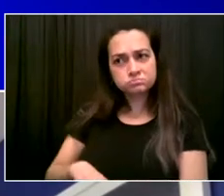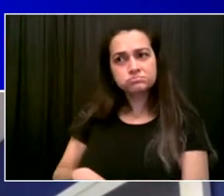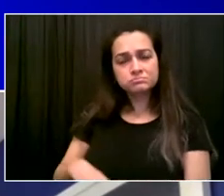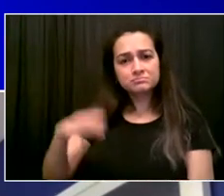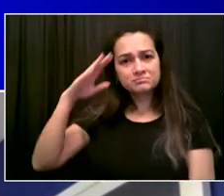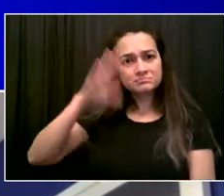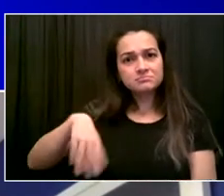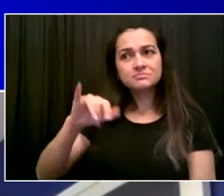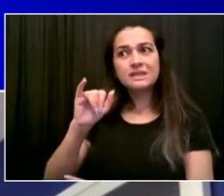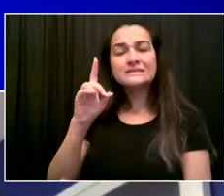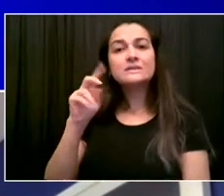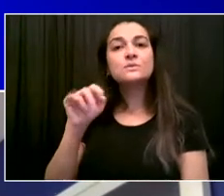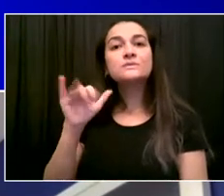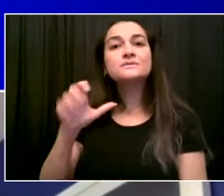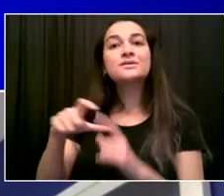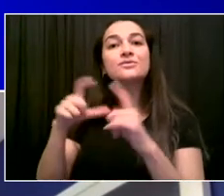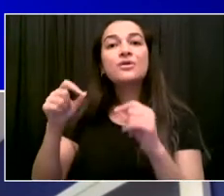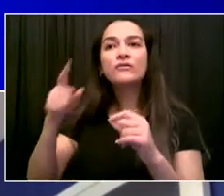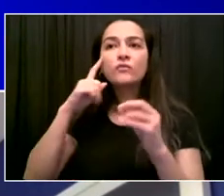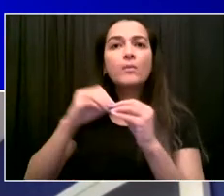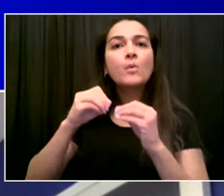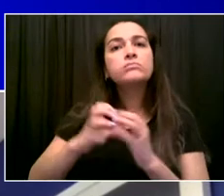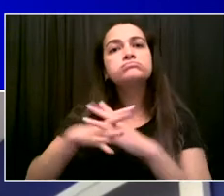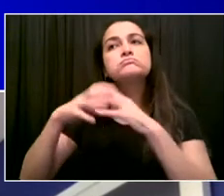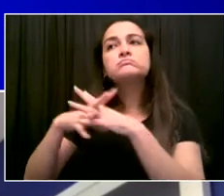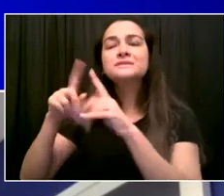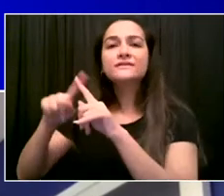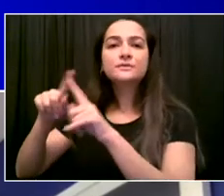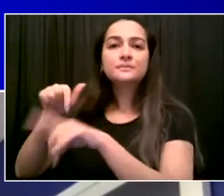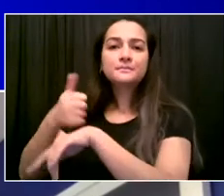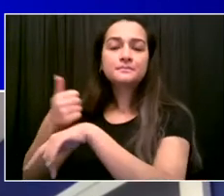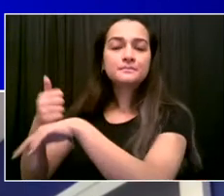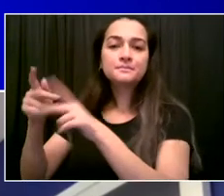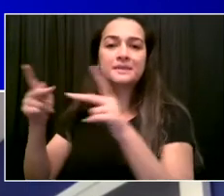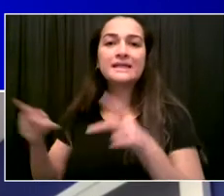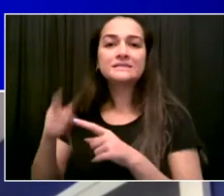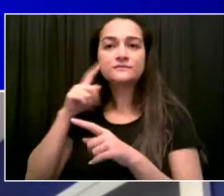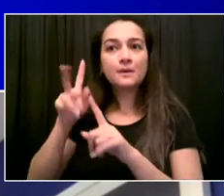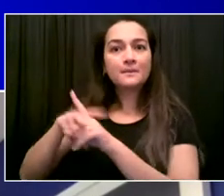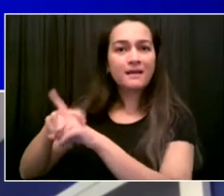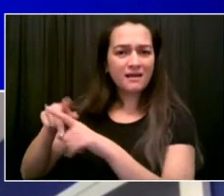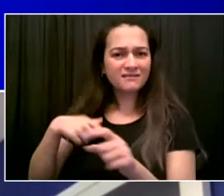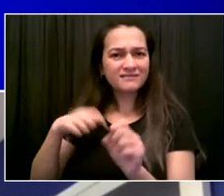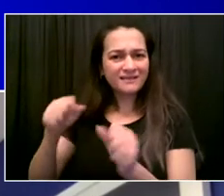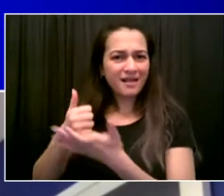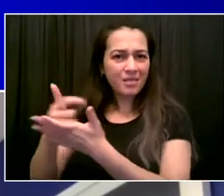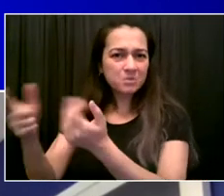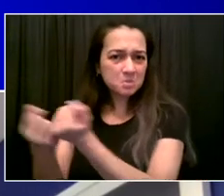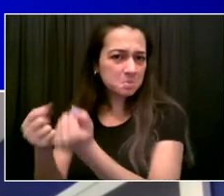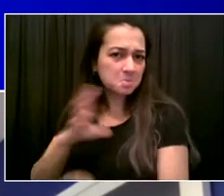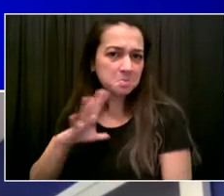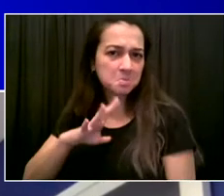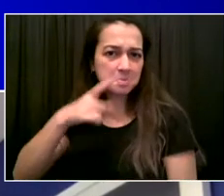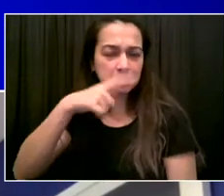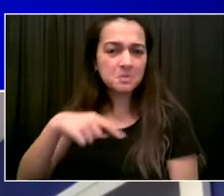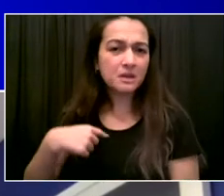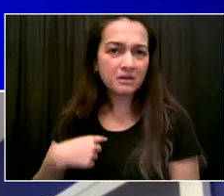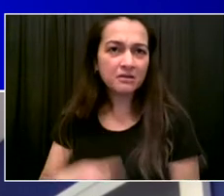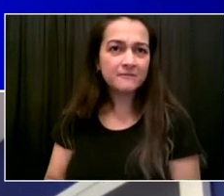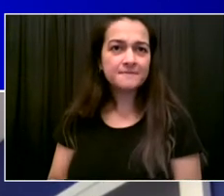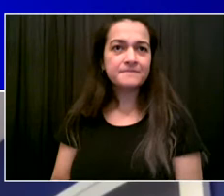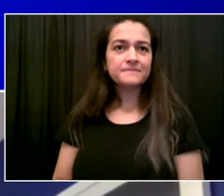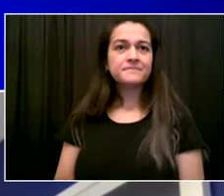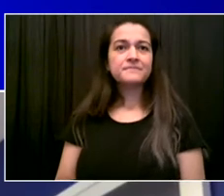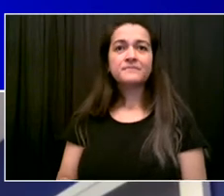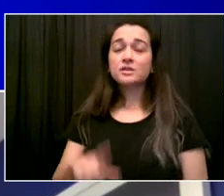500 people is really outstanding. And I love what you said. This is a way for people to be able